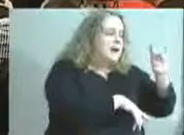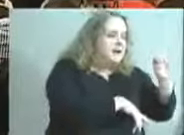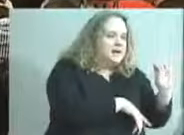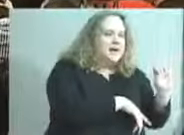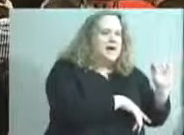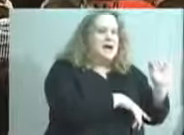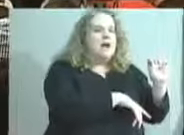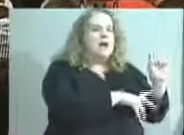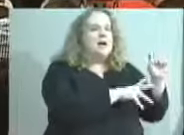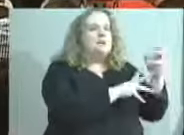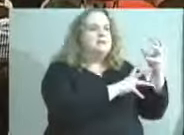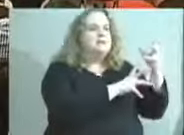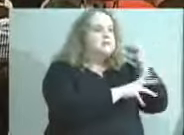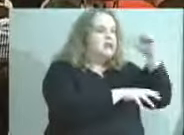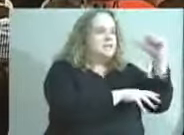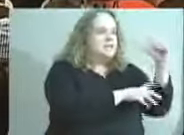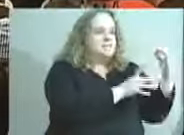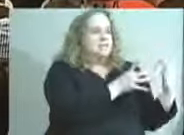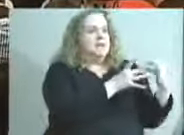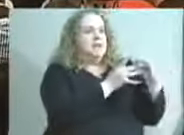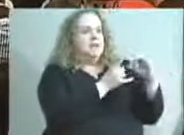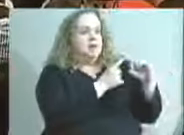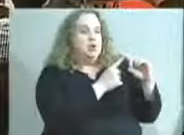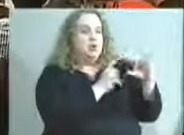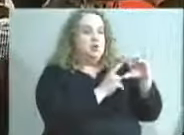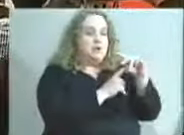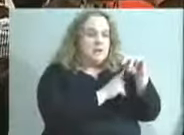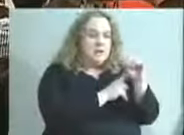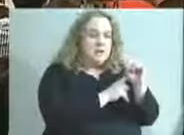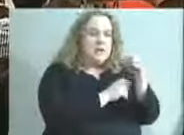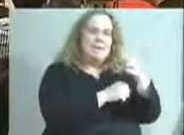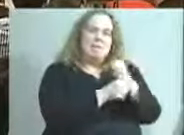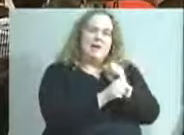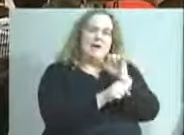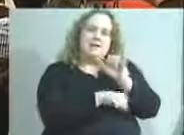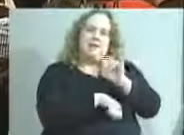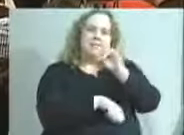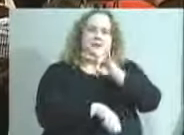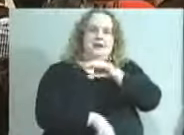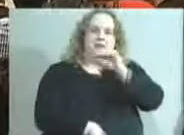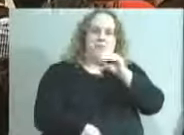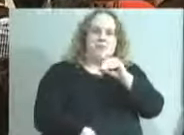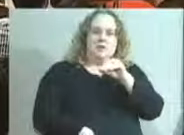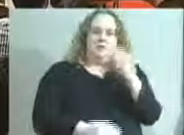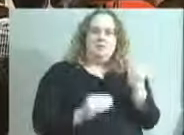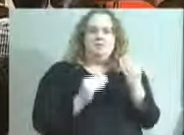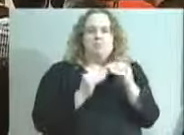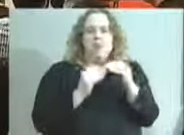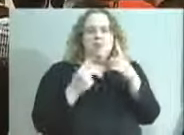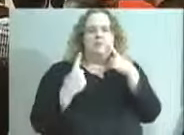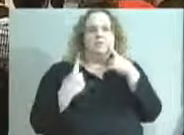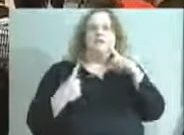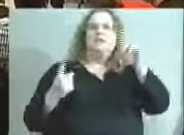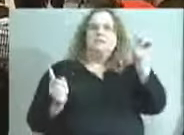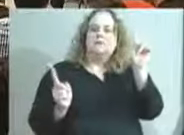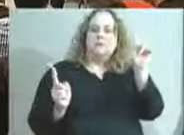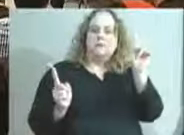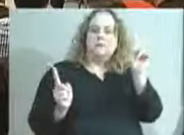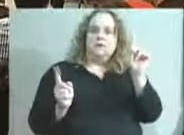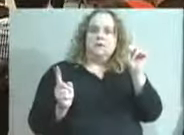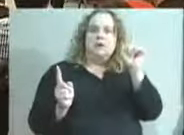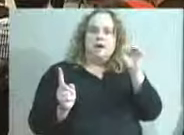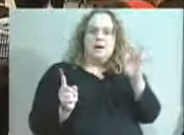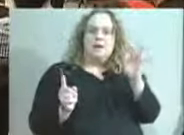away from us, so that we can make that 77% a little more achievable? When you